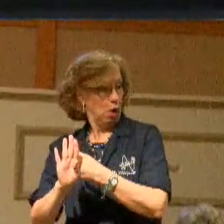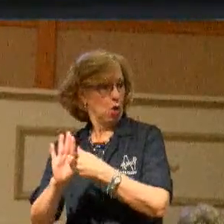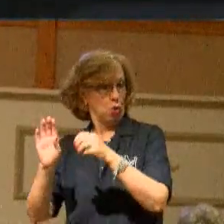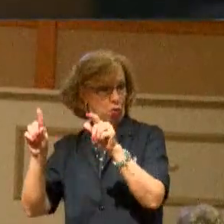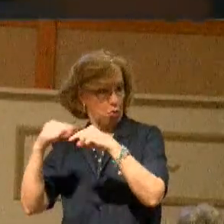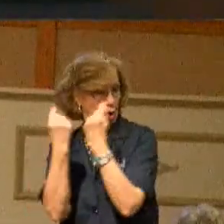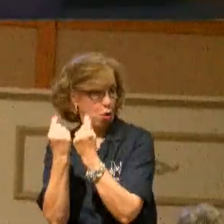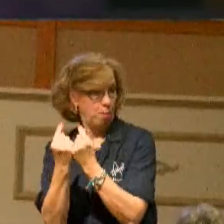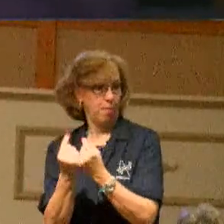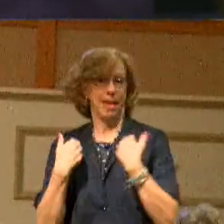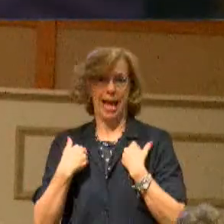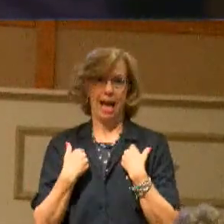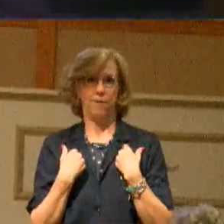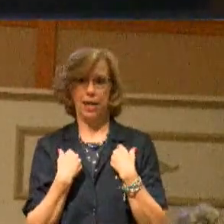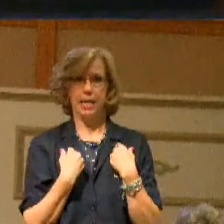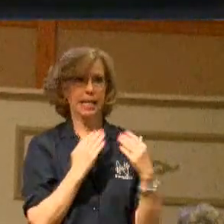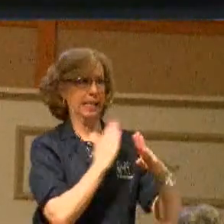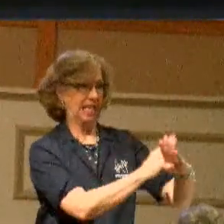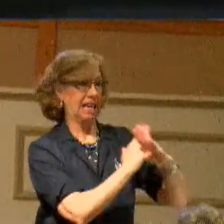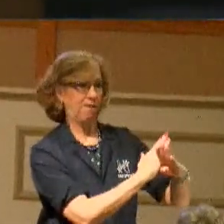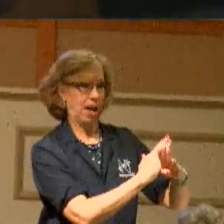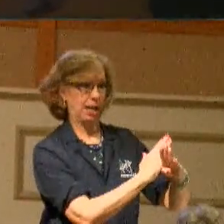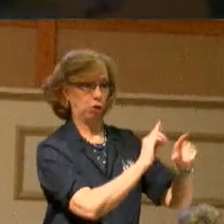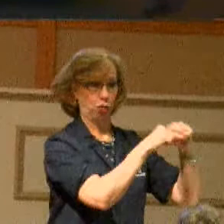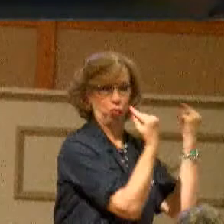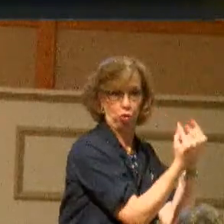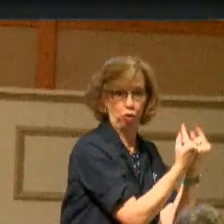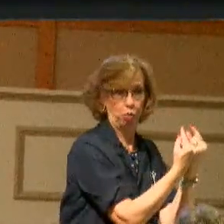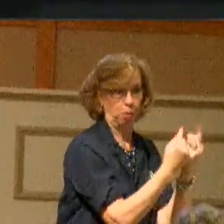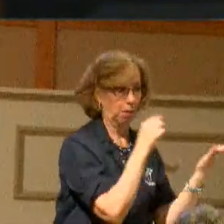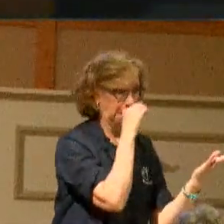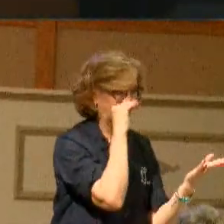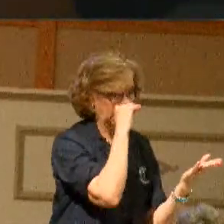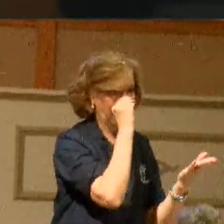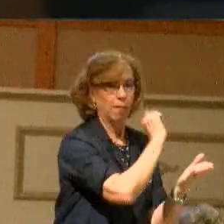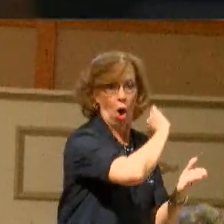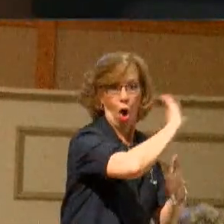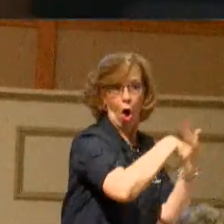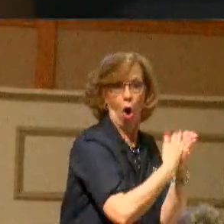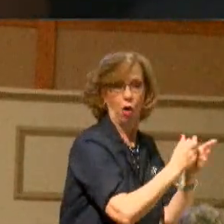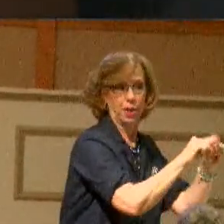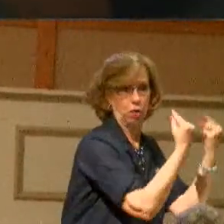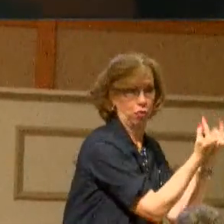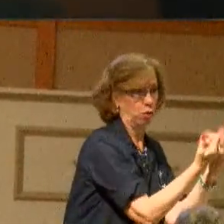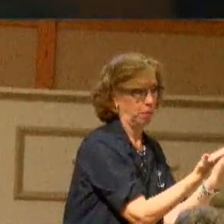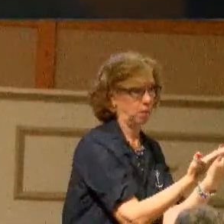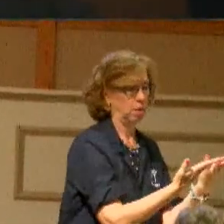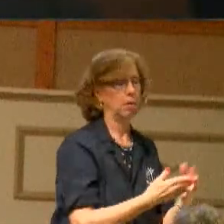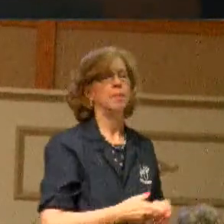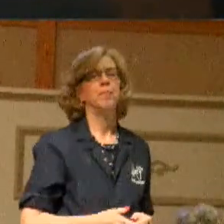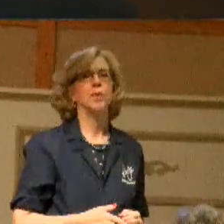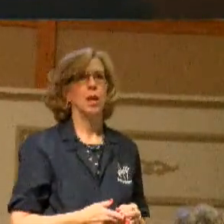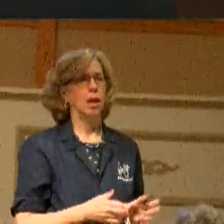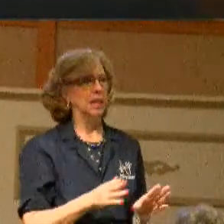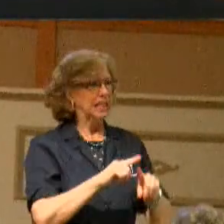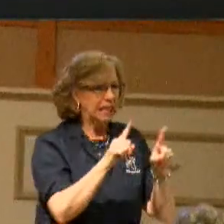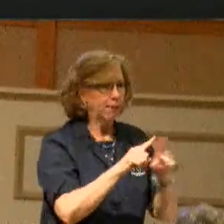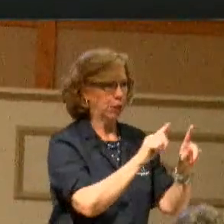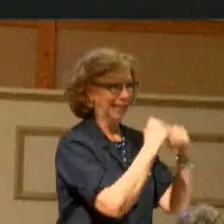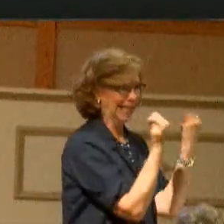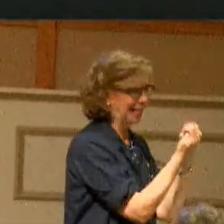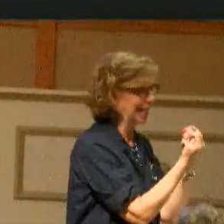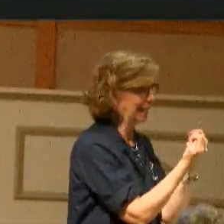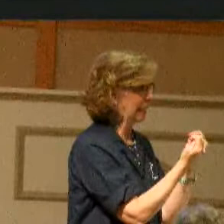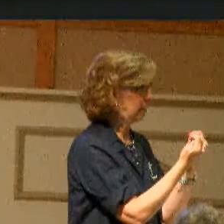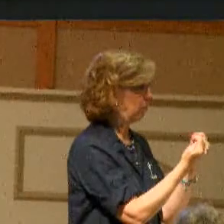know, if the offensive team is on the sidelines and the kicking team is